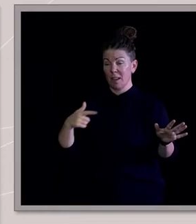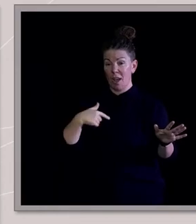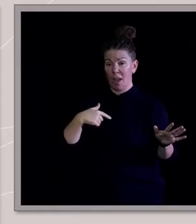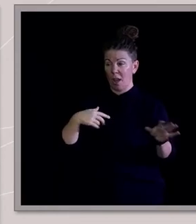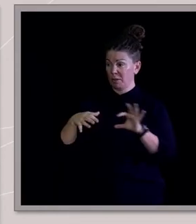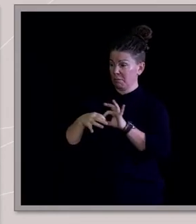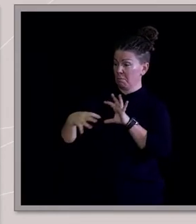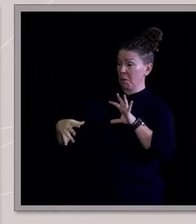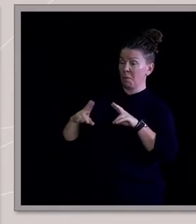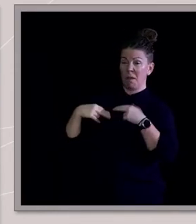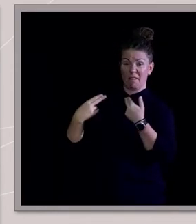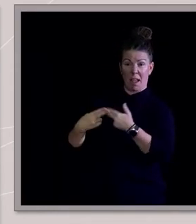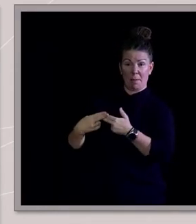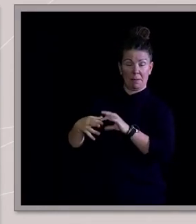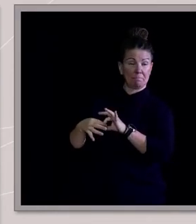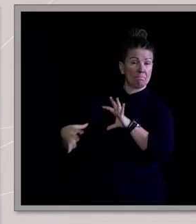from my family for a time.